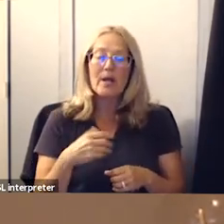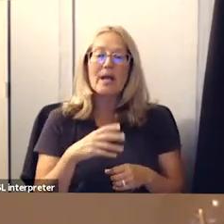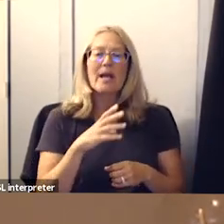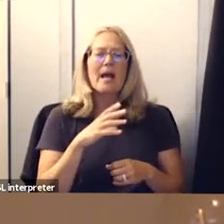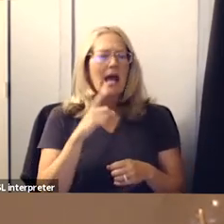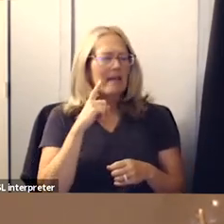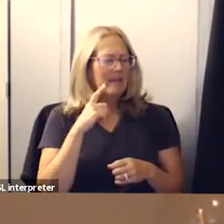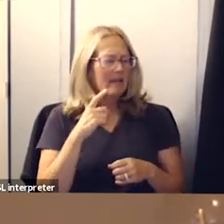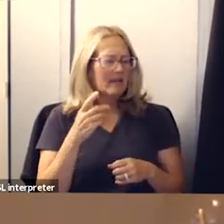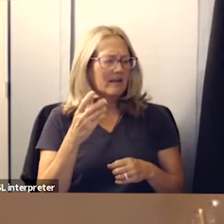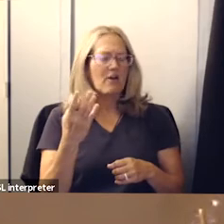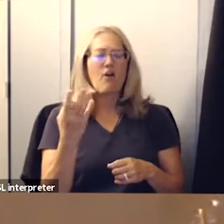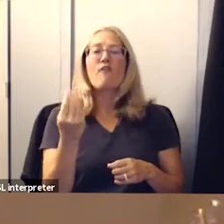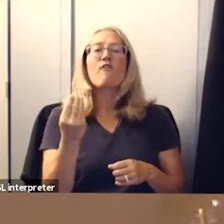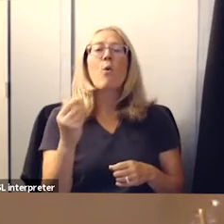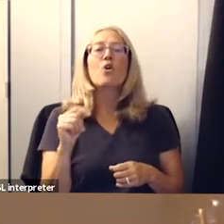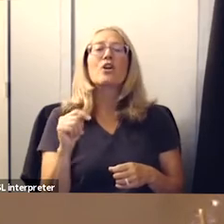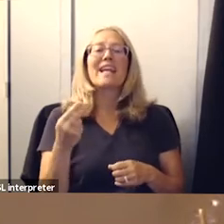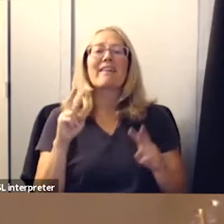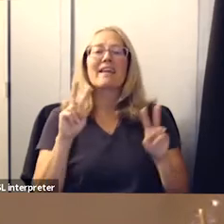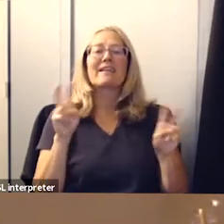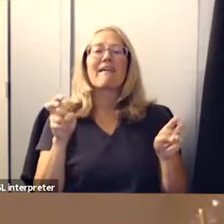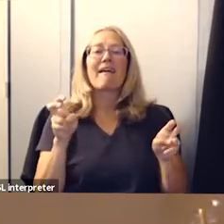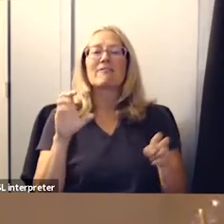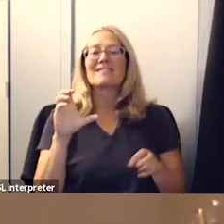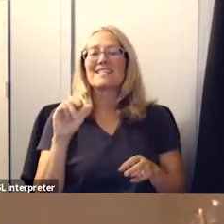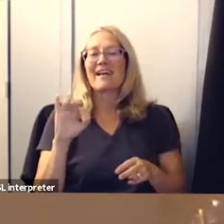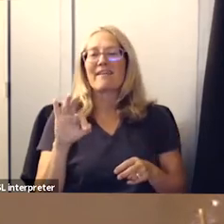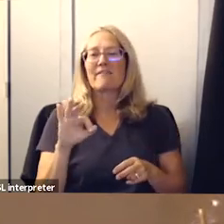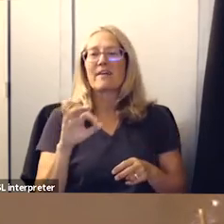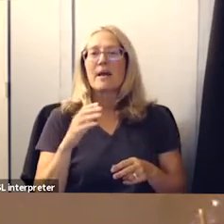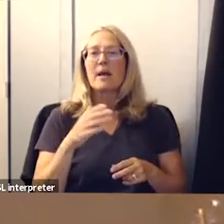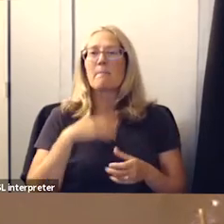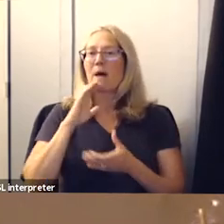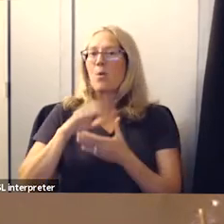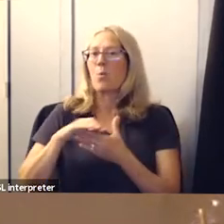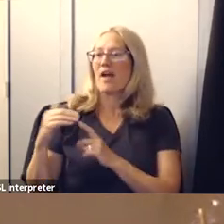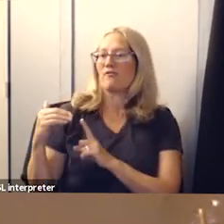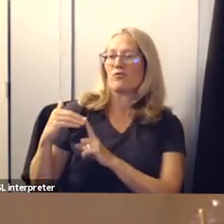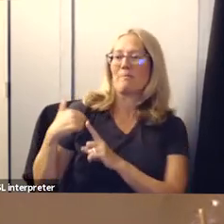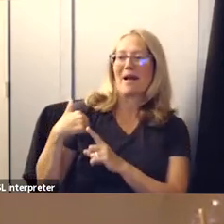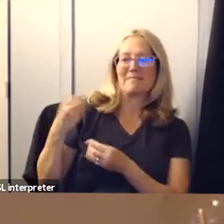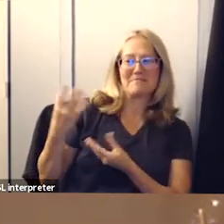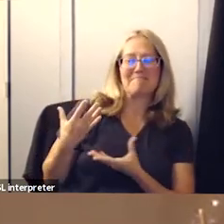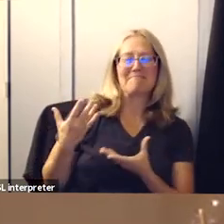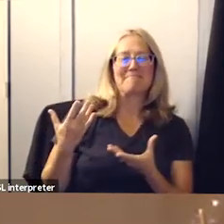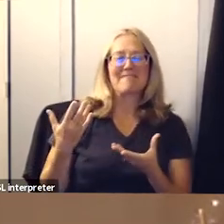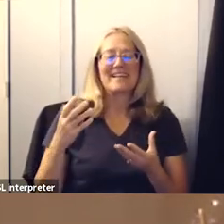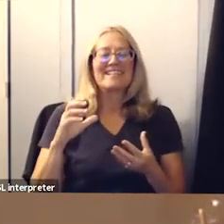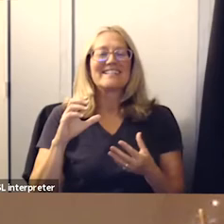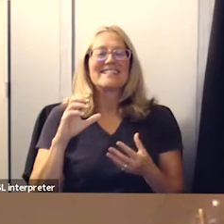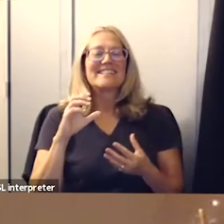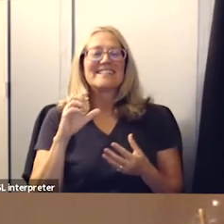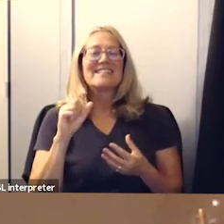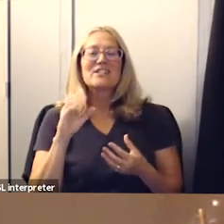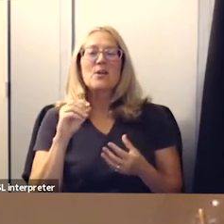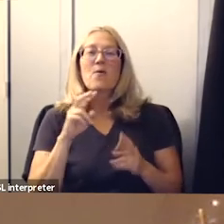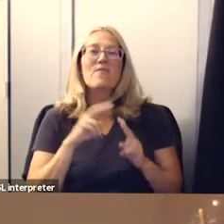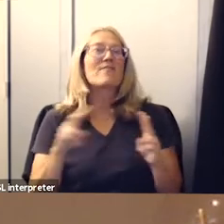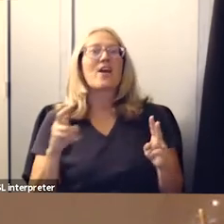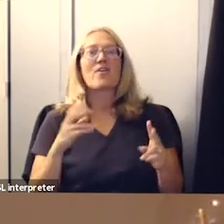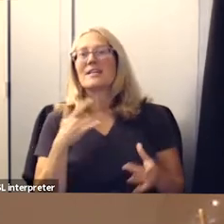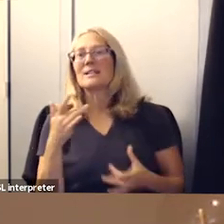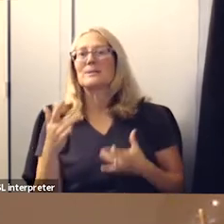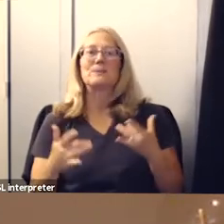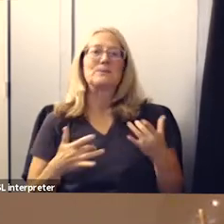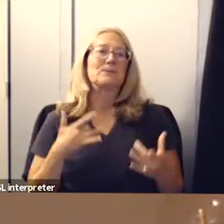14th cif title so uh but um my wife just reminded me uh so it was um really exciting to